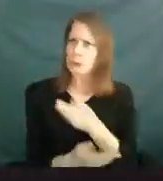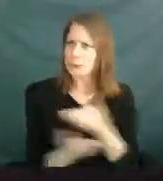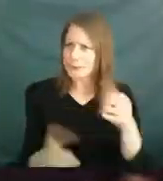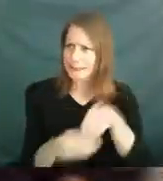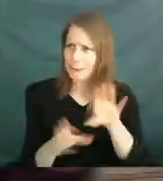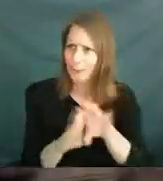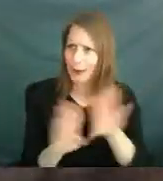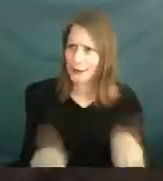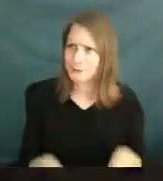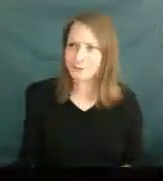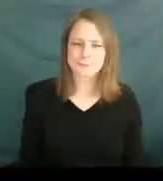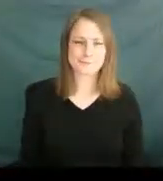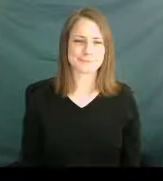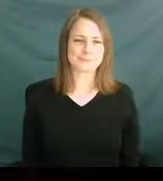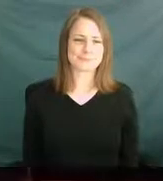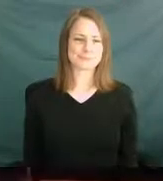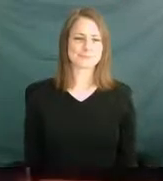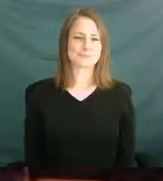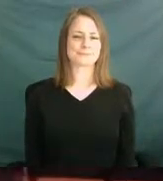house.